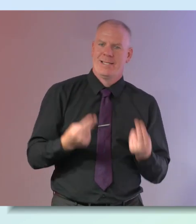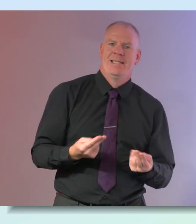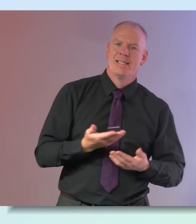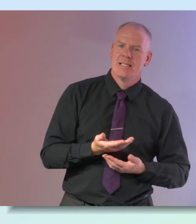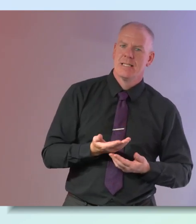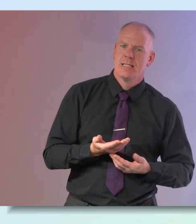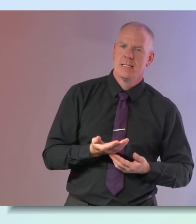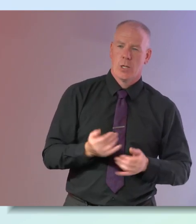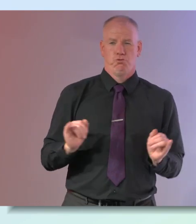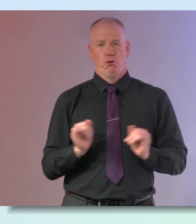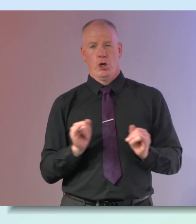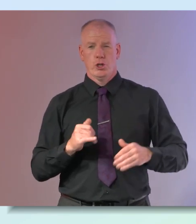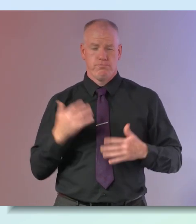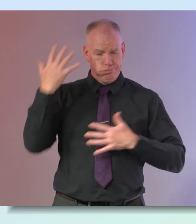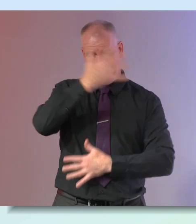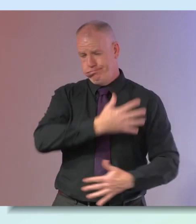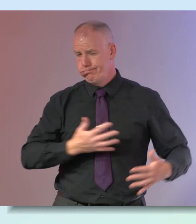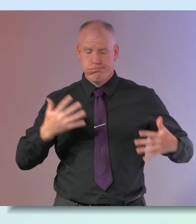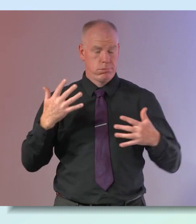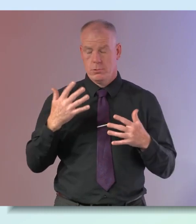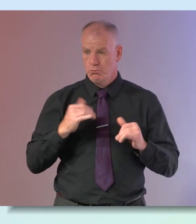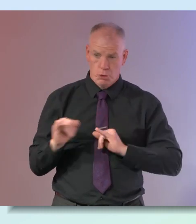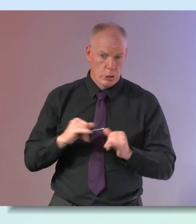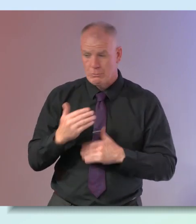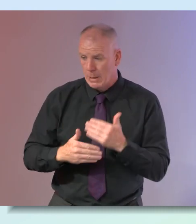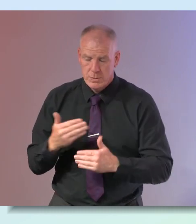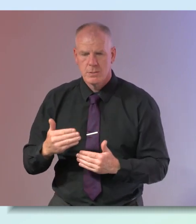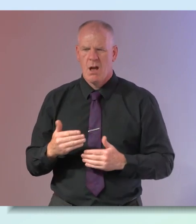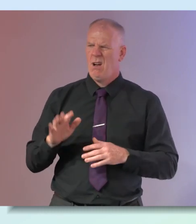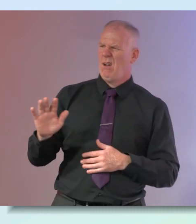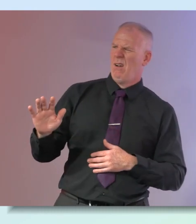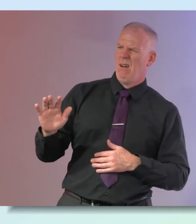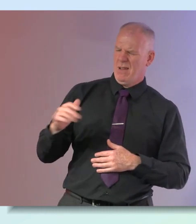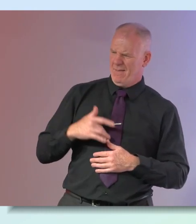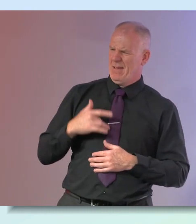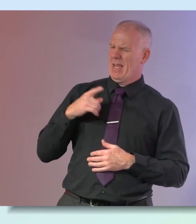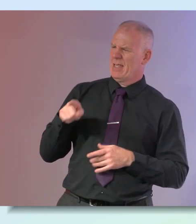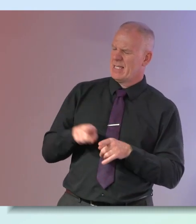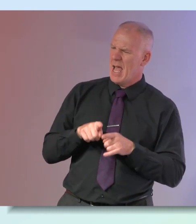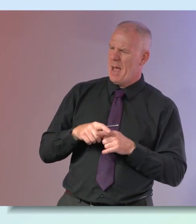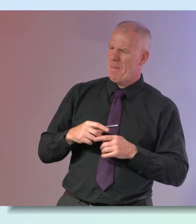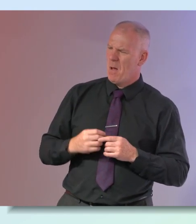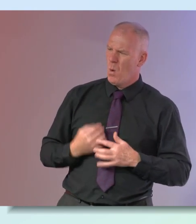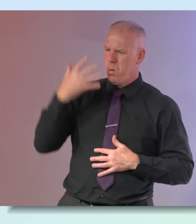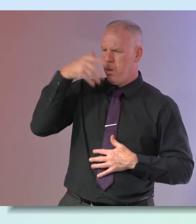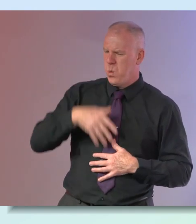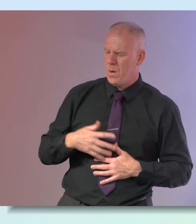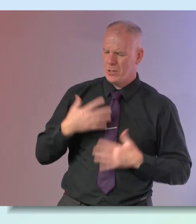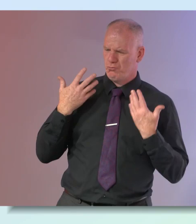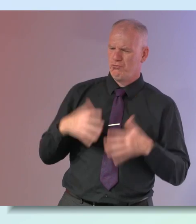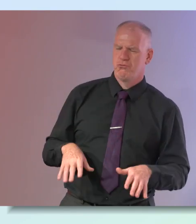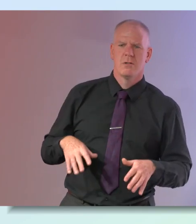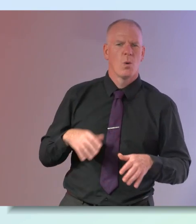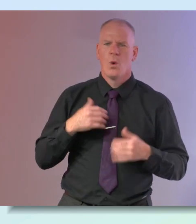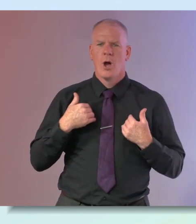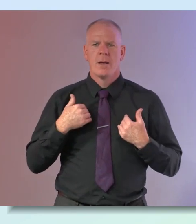of that rushingness that you talk about many of us would hear that and think like oh i may have felt things like that and i discount them and i think it's just